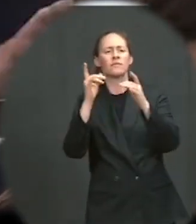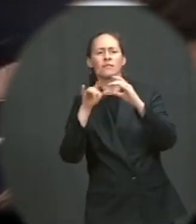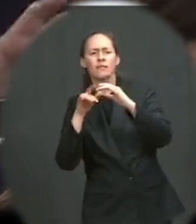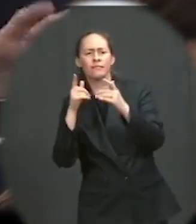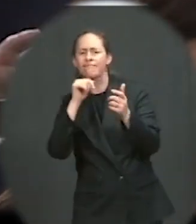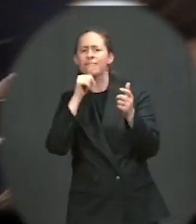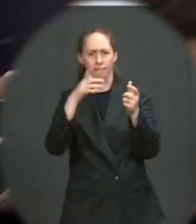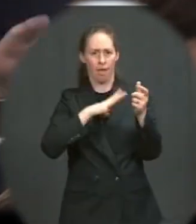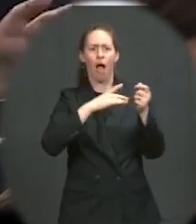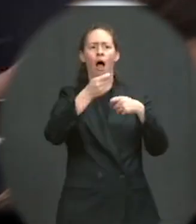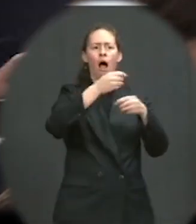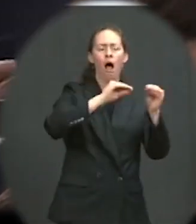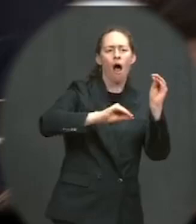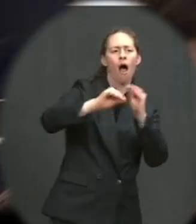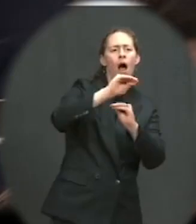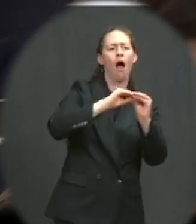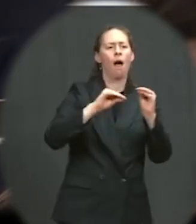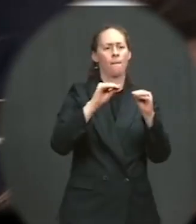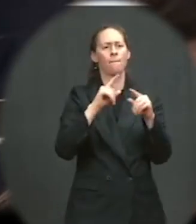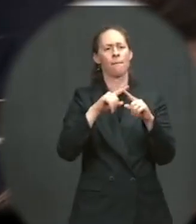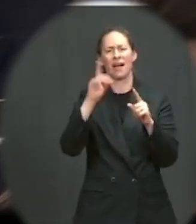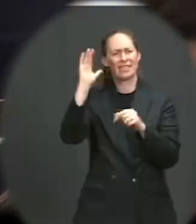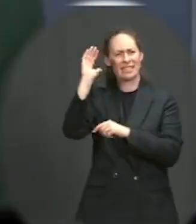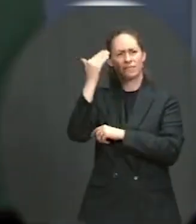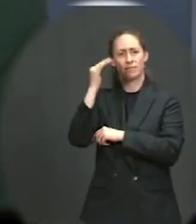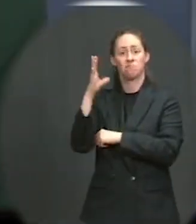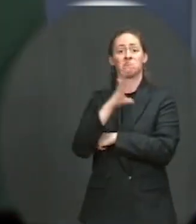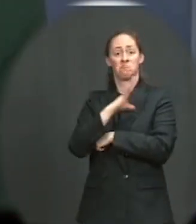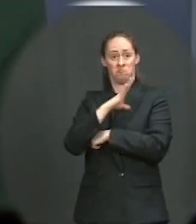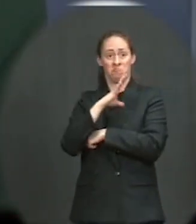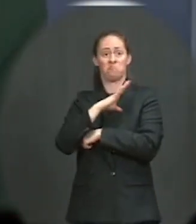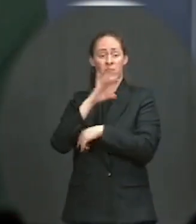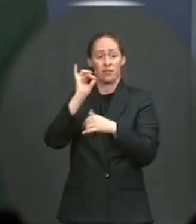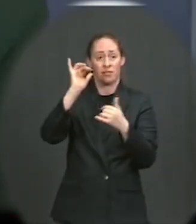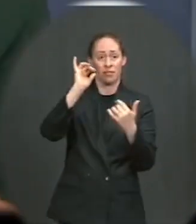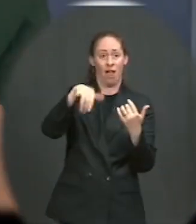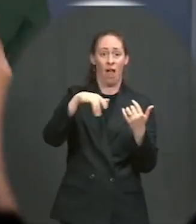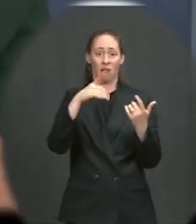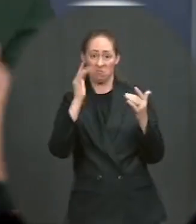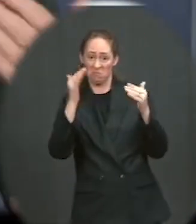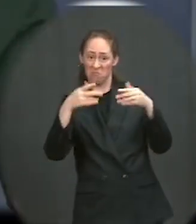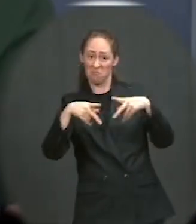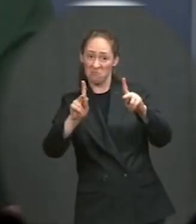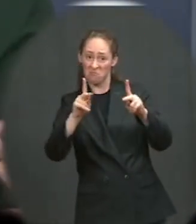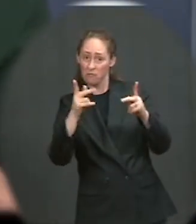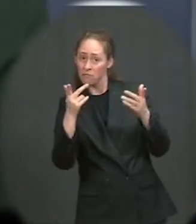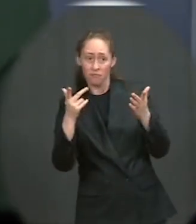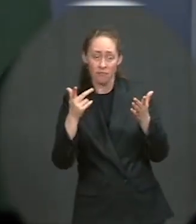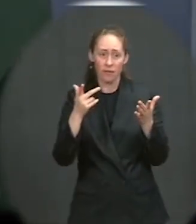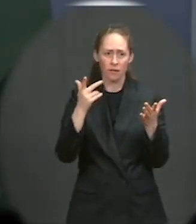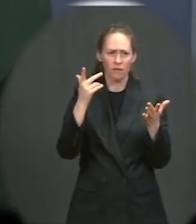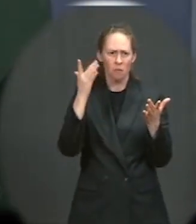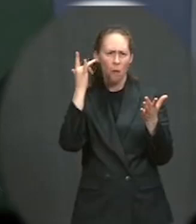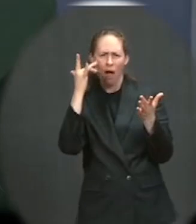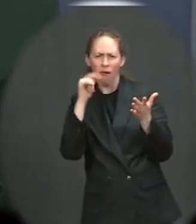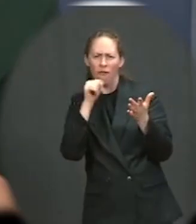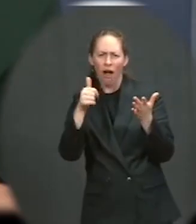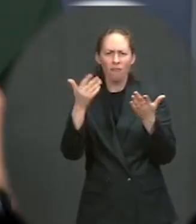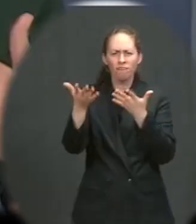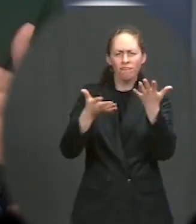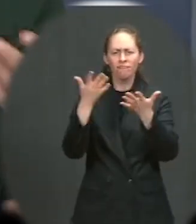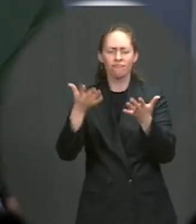but it is more okay for this area? I think this is similar to the question Mary just asked. I mean, it has always been the case that